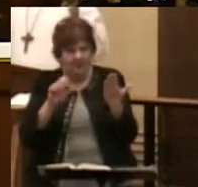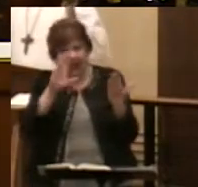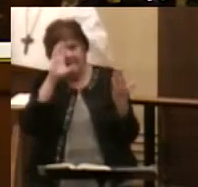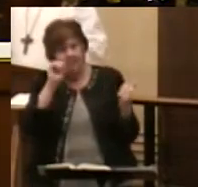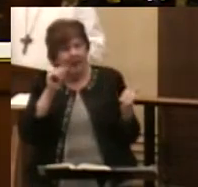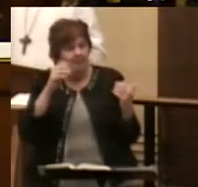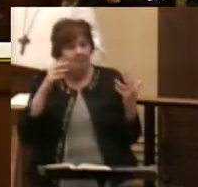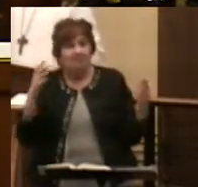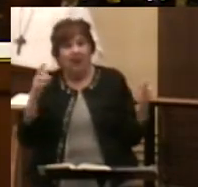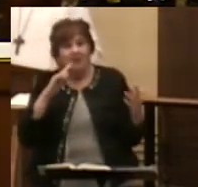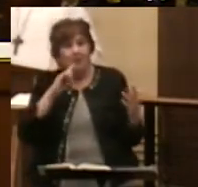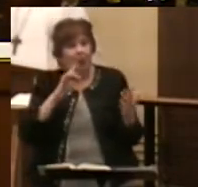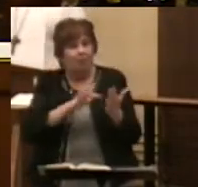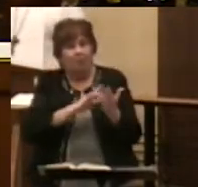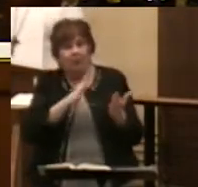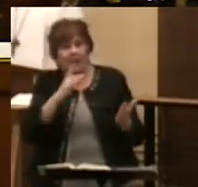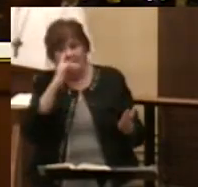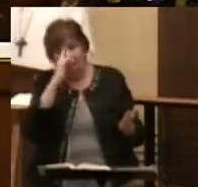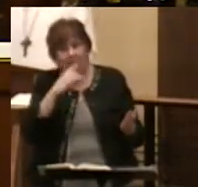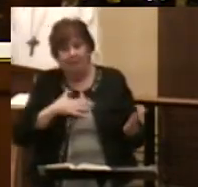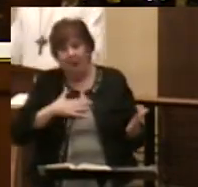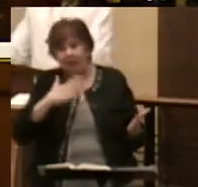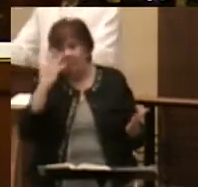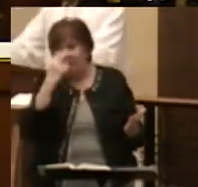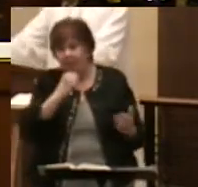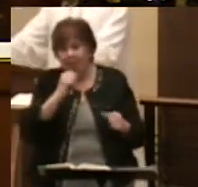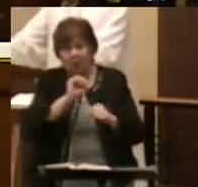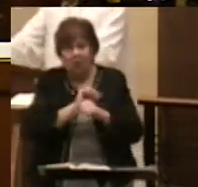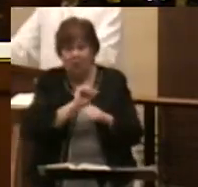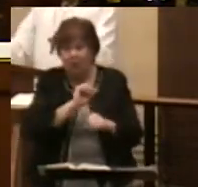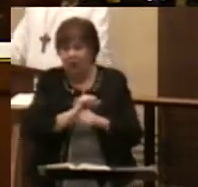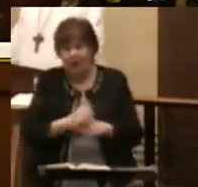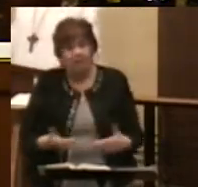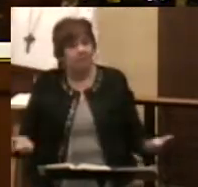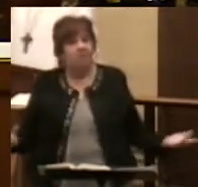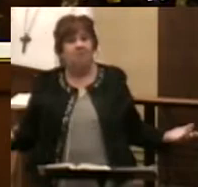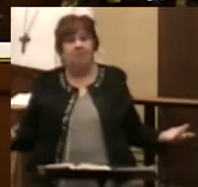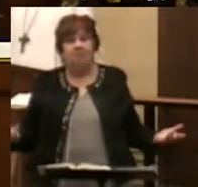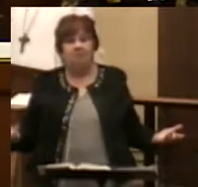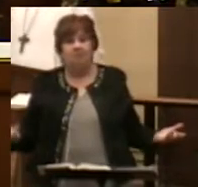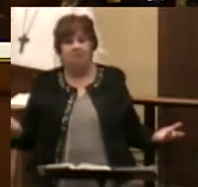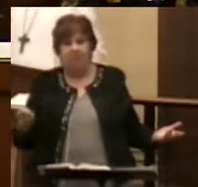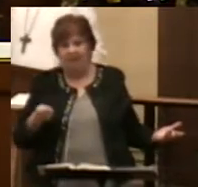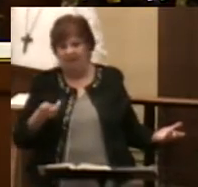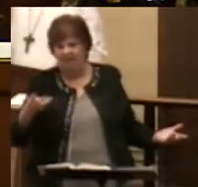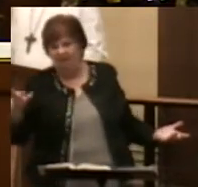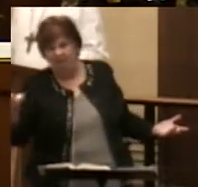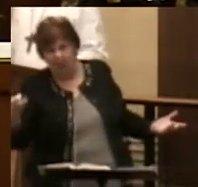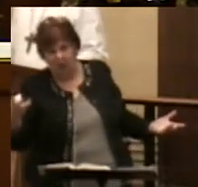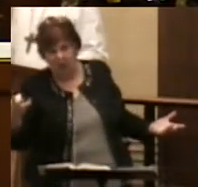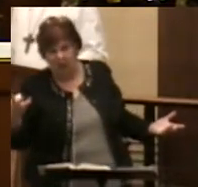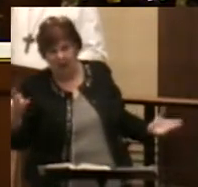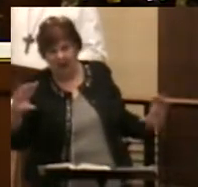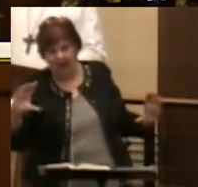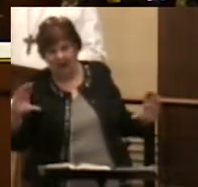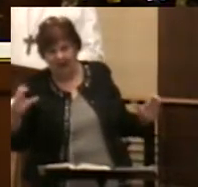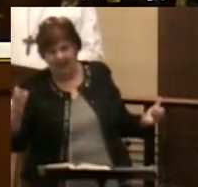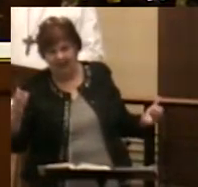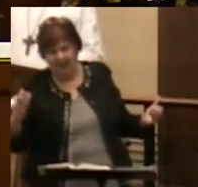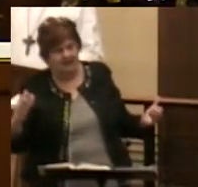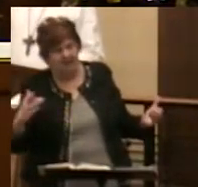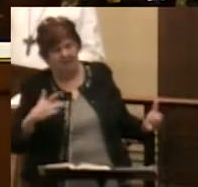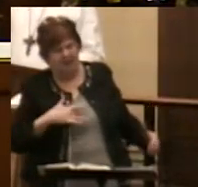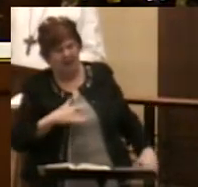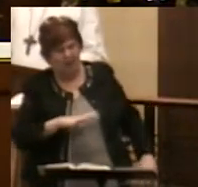accolades for my beautiful artwork, only to find that there were more than a few classmates of mine who were a little put